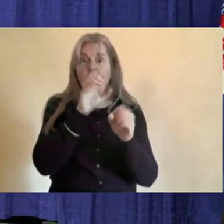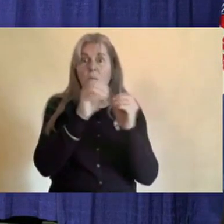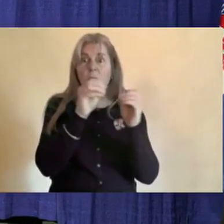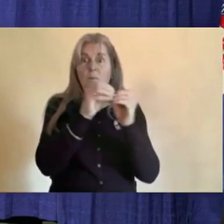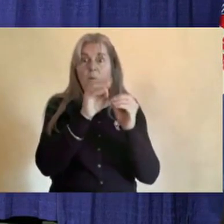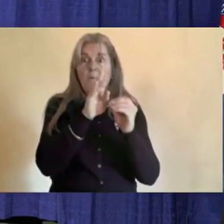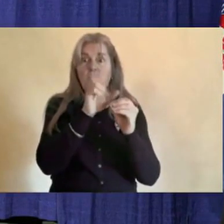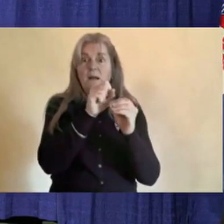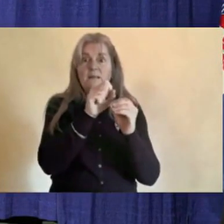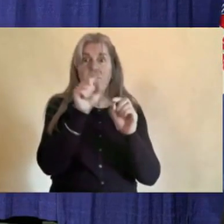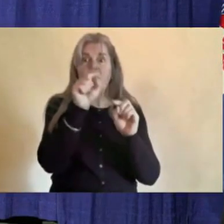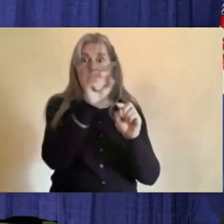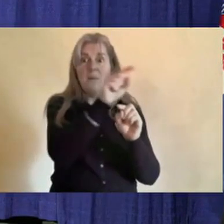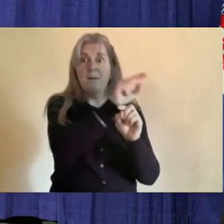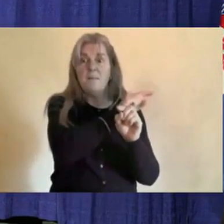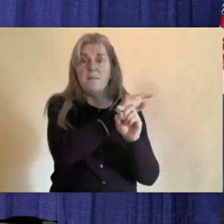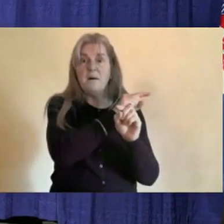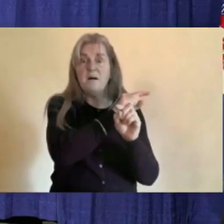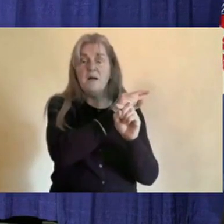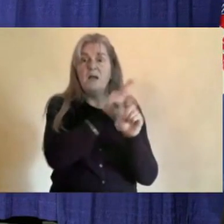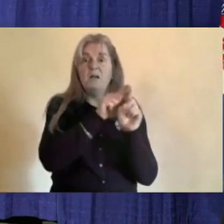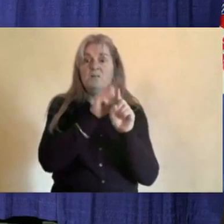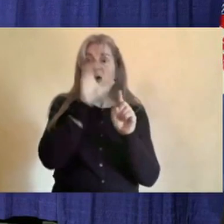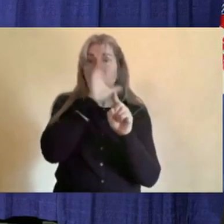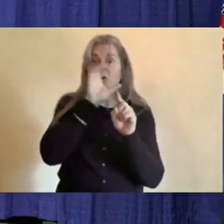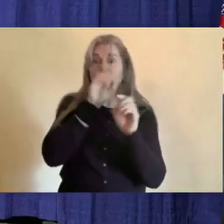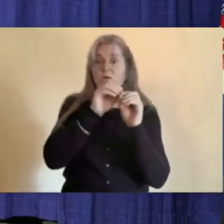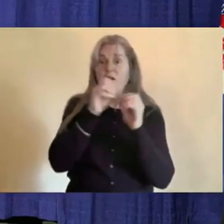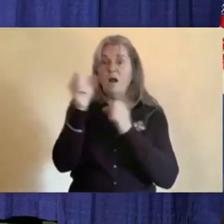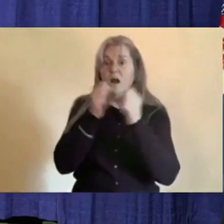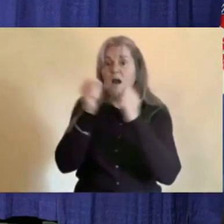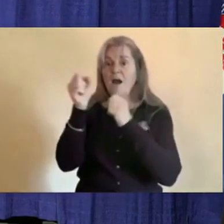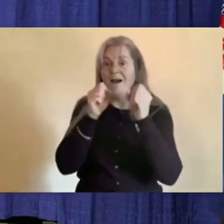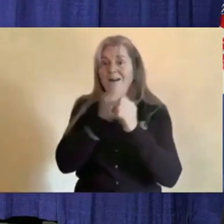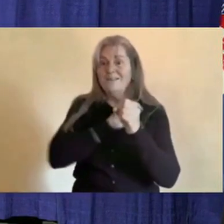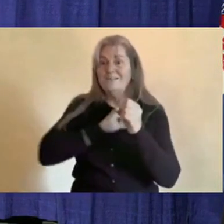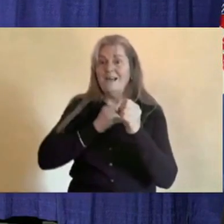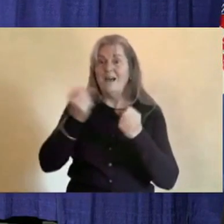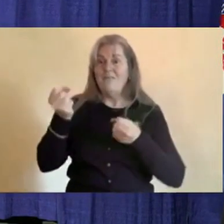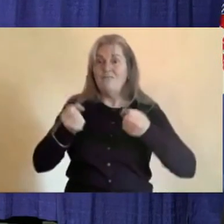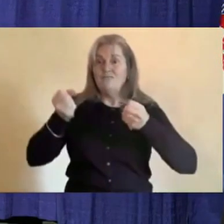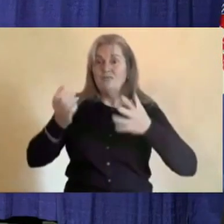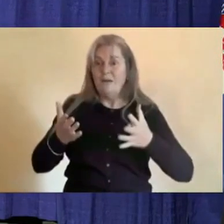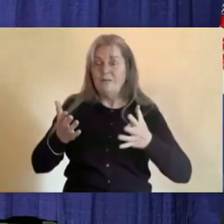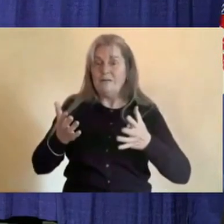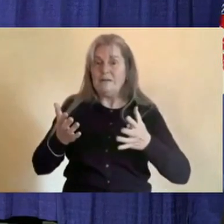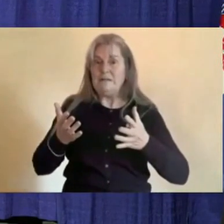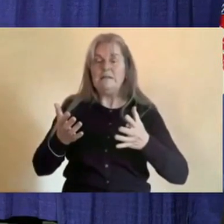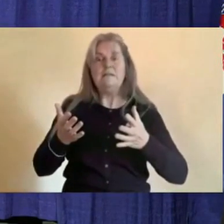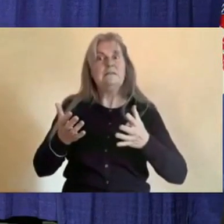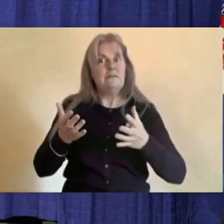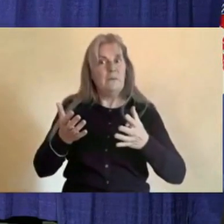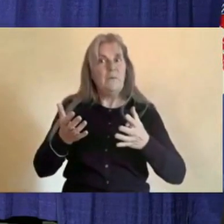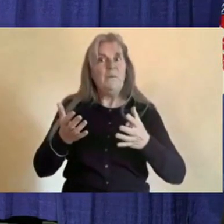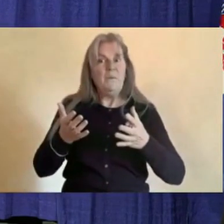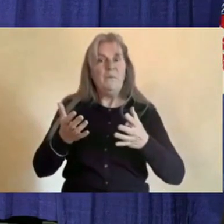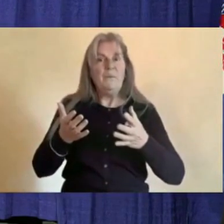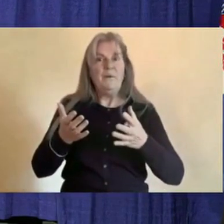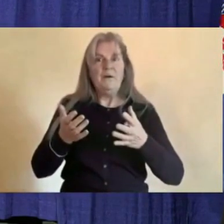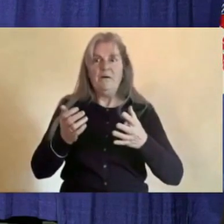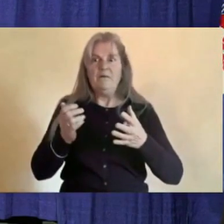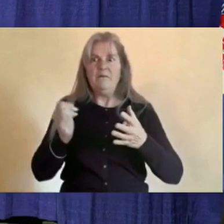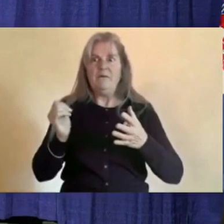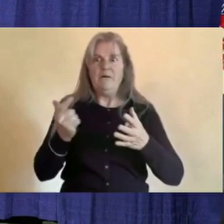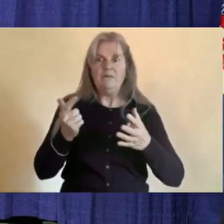and also looking for new staff. So it's a good reminder that we're all adjusting and